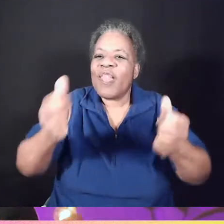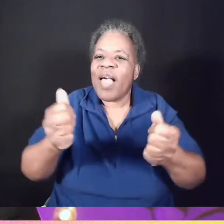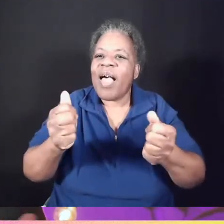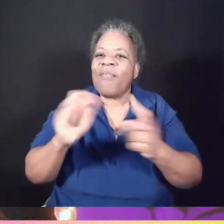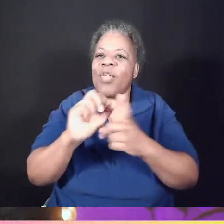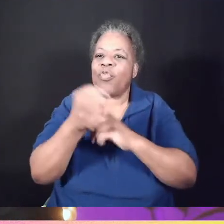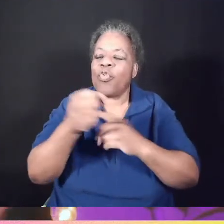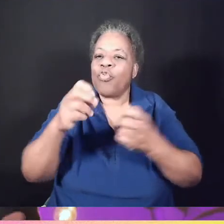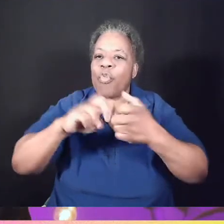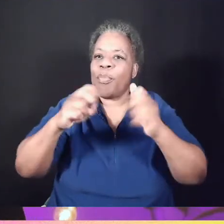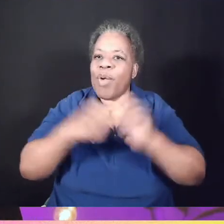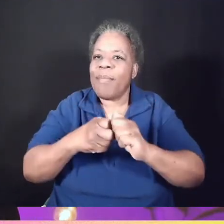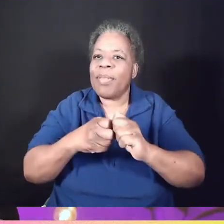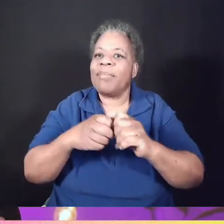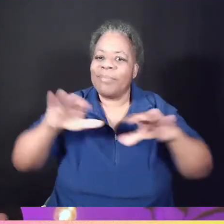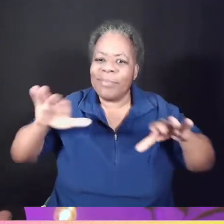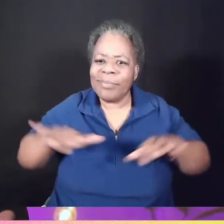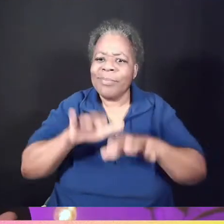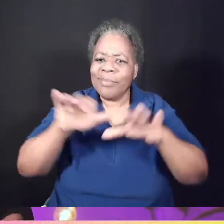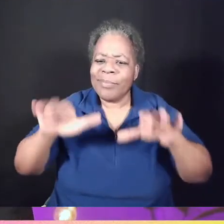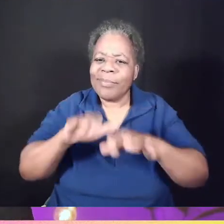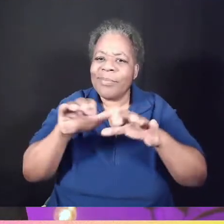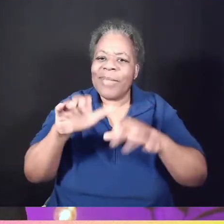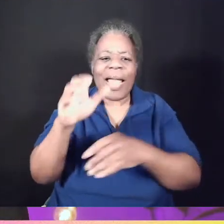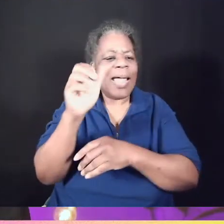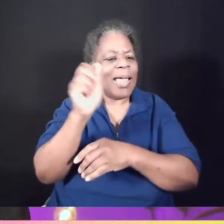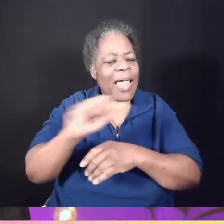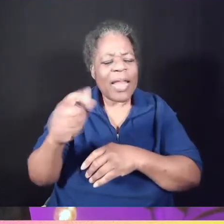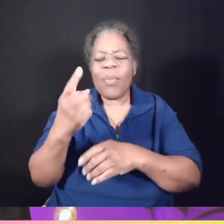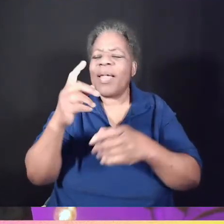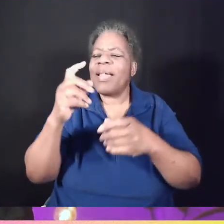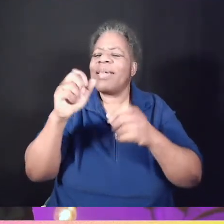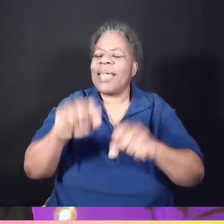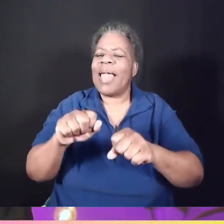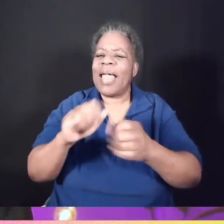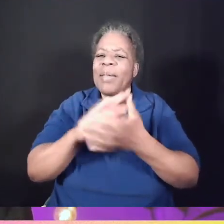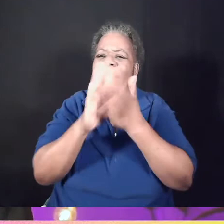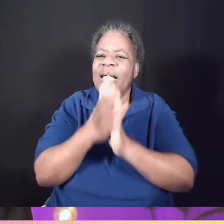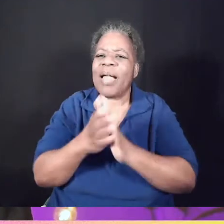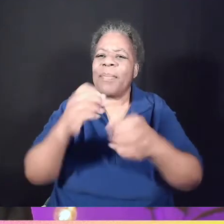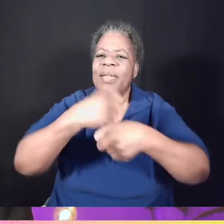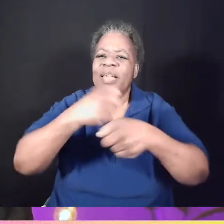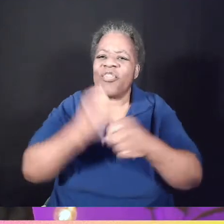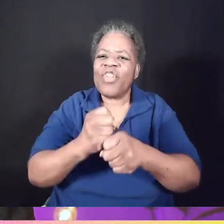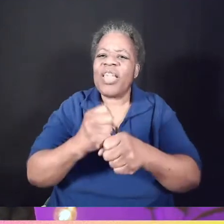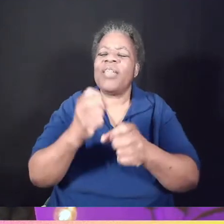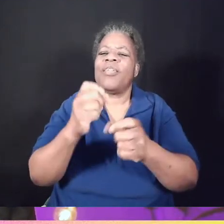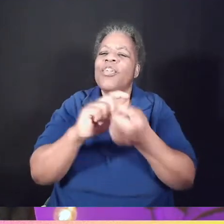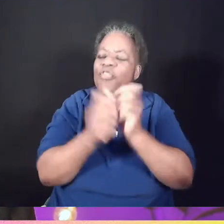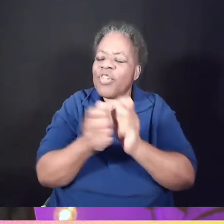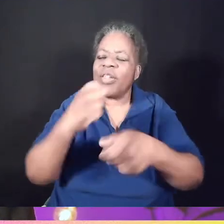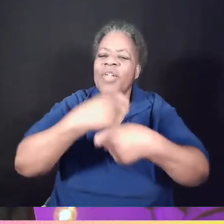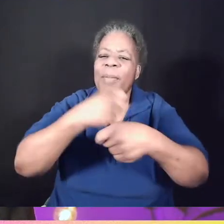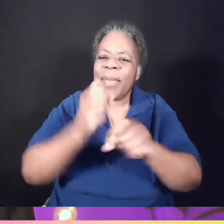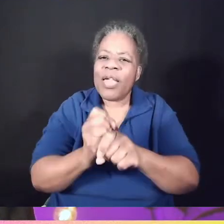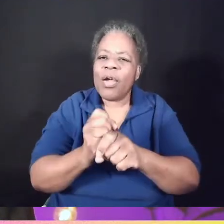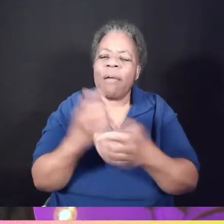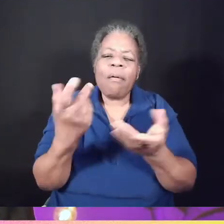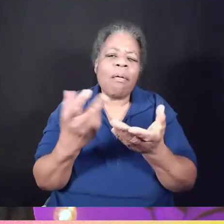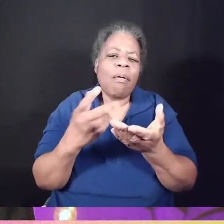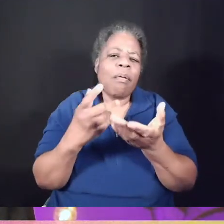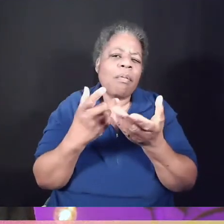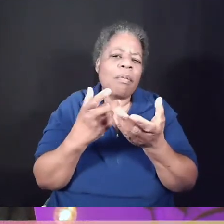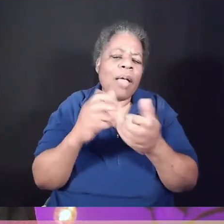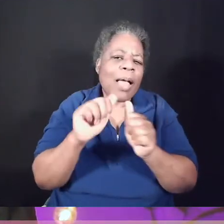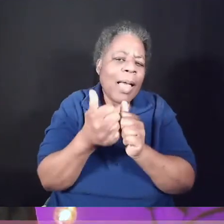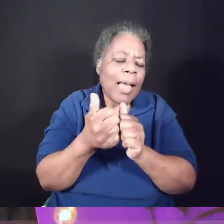In other words, anyone can be a changemaker. You know, the only qualification is that you see an issue and you're willing to work towards